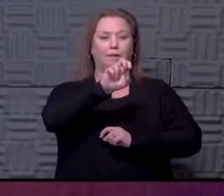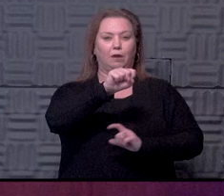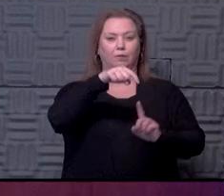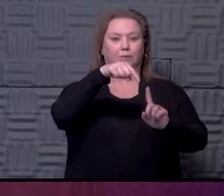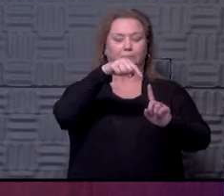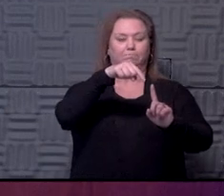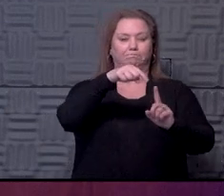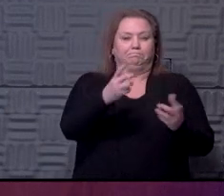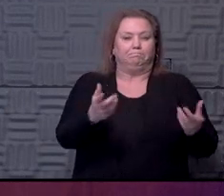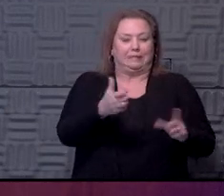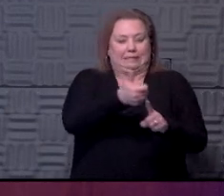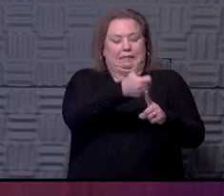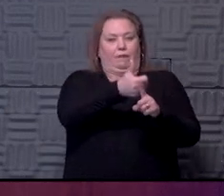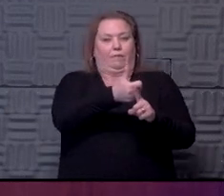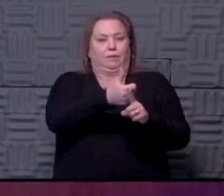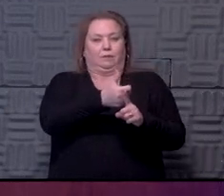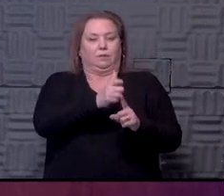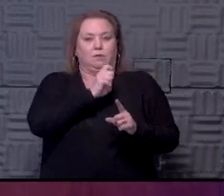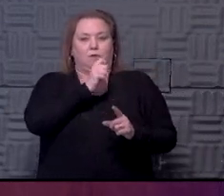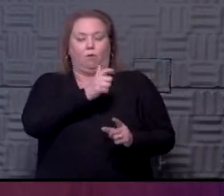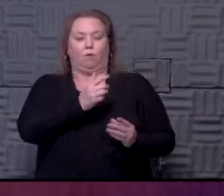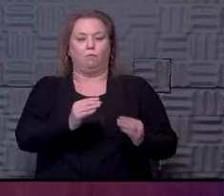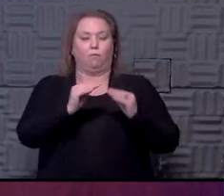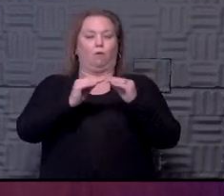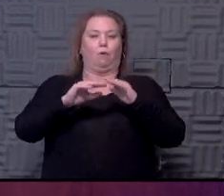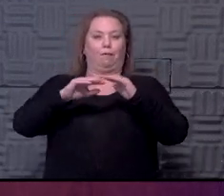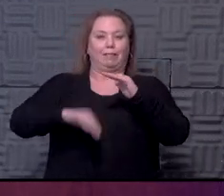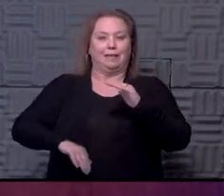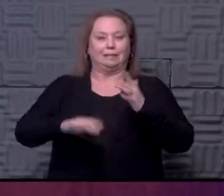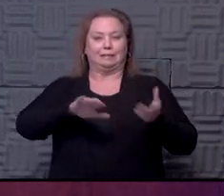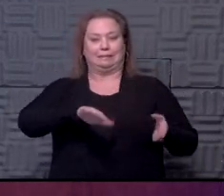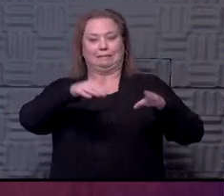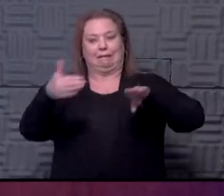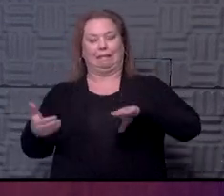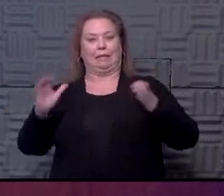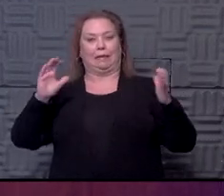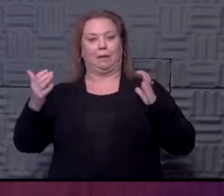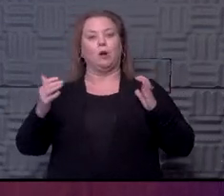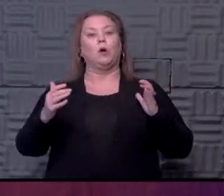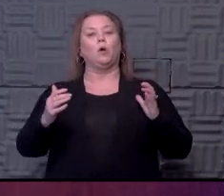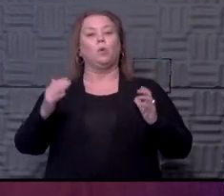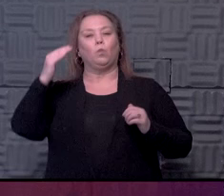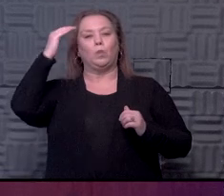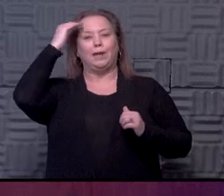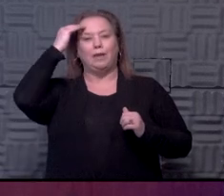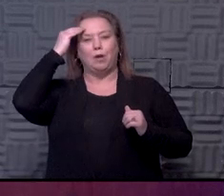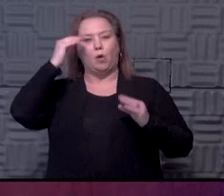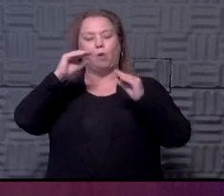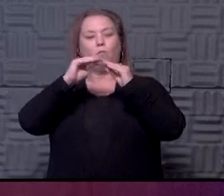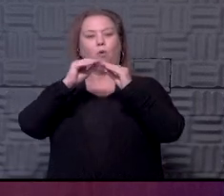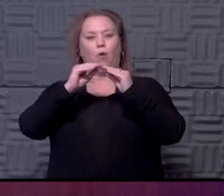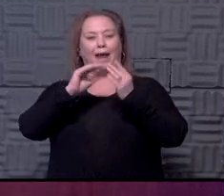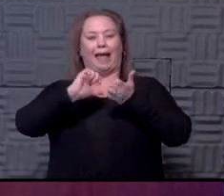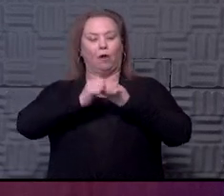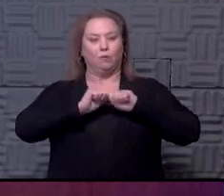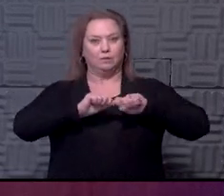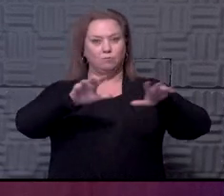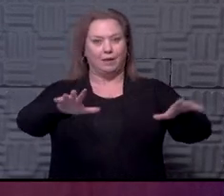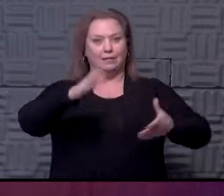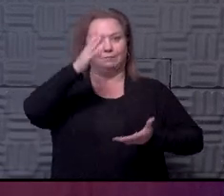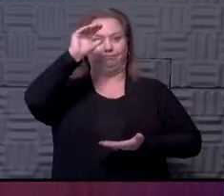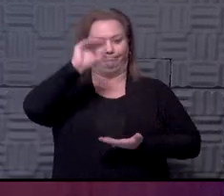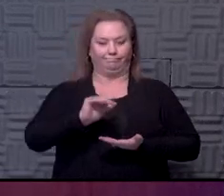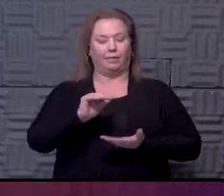is no less likely to cause disease or no less deadly than it was. We just know more about how to prevent spread and know more about how to treat.